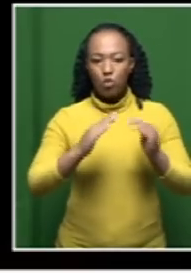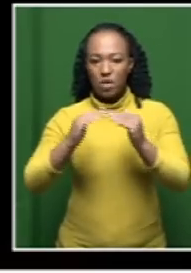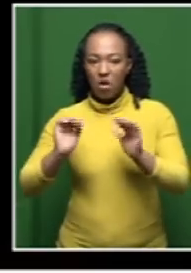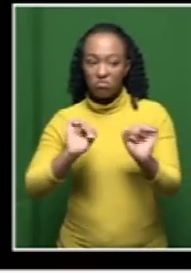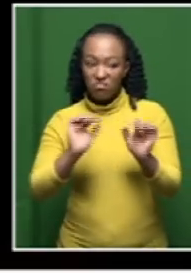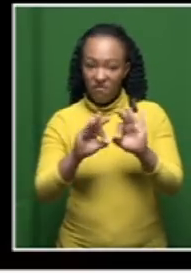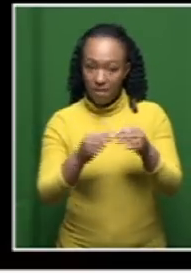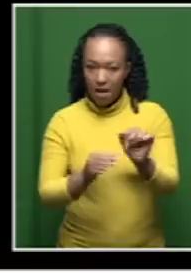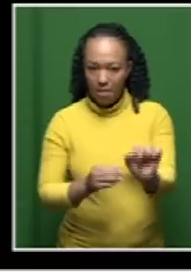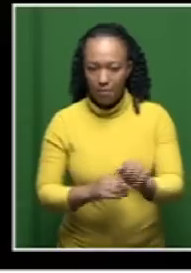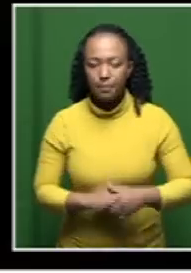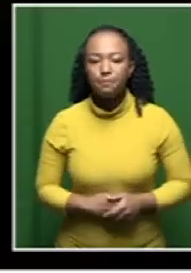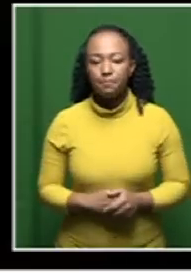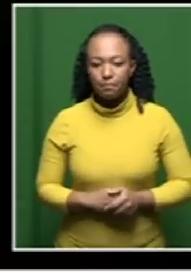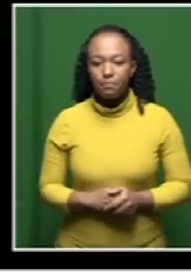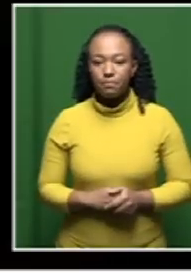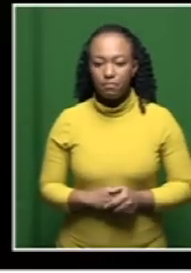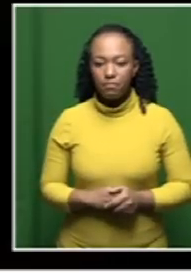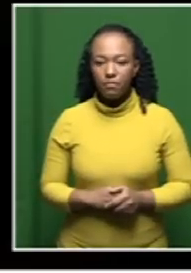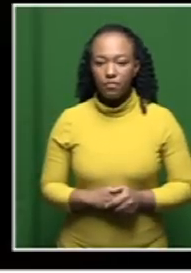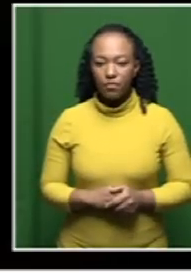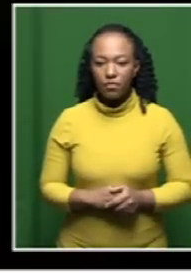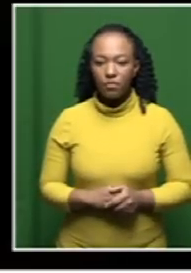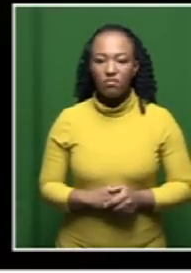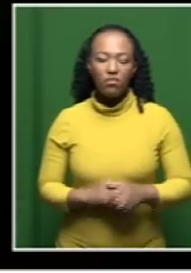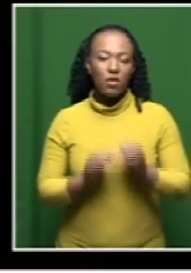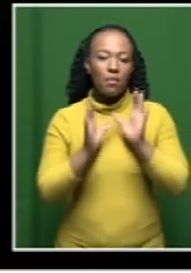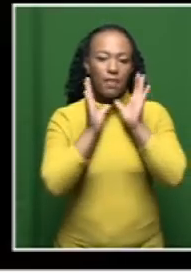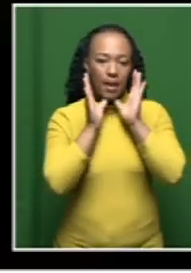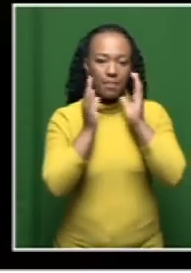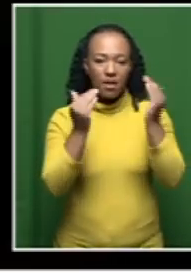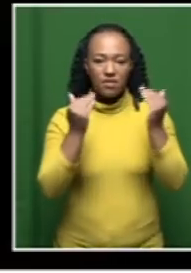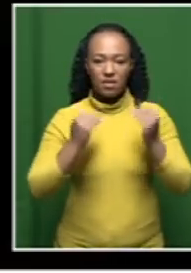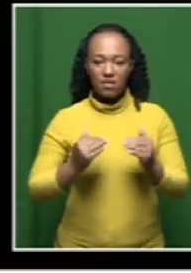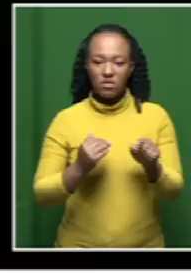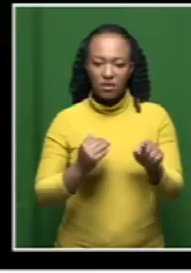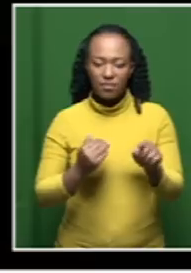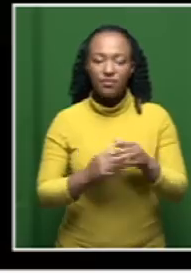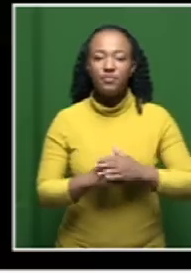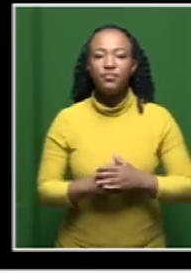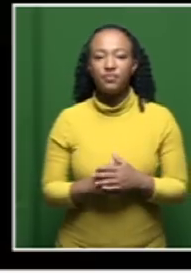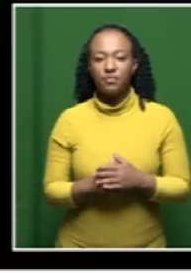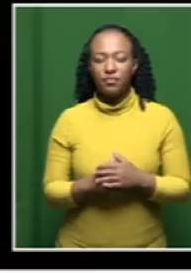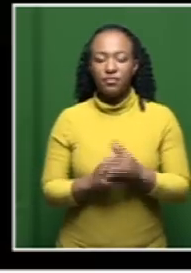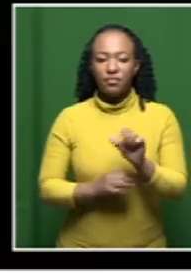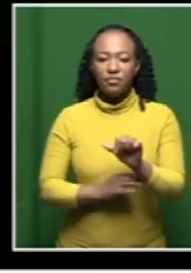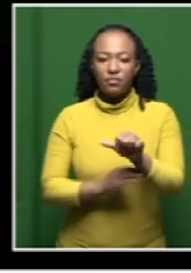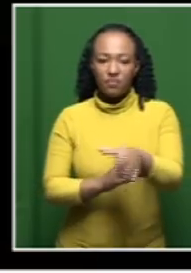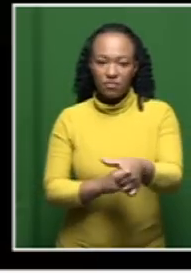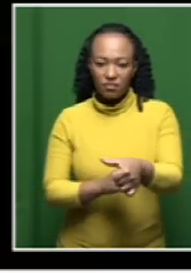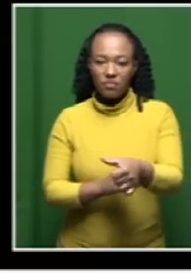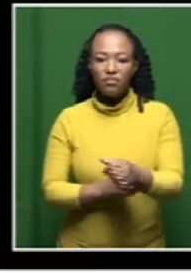they're saying. Right. That is Malema there for you. And then the next one, Leanne,